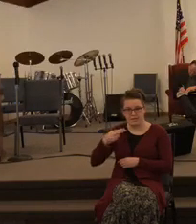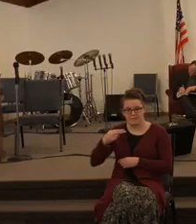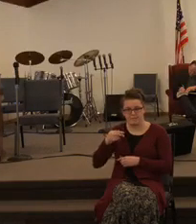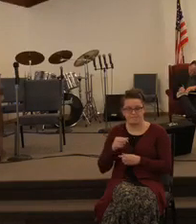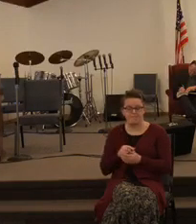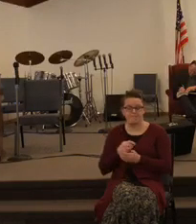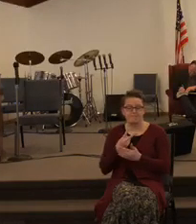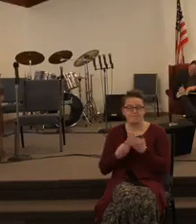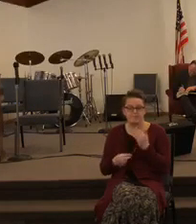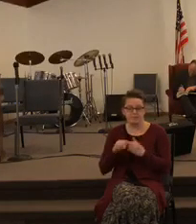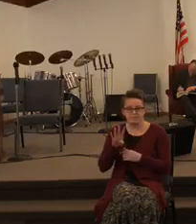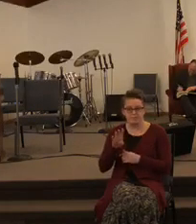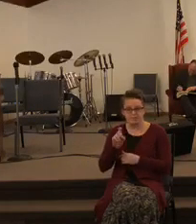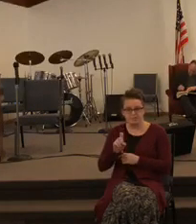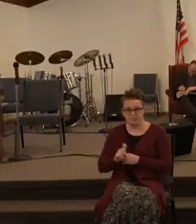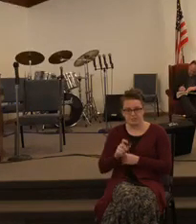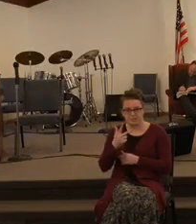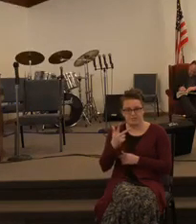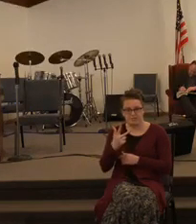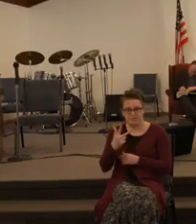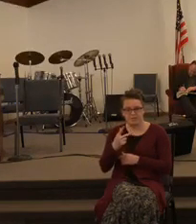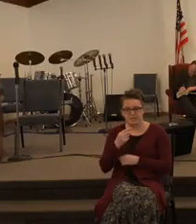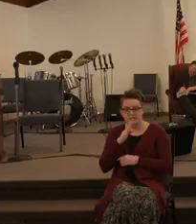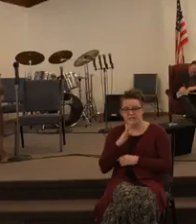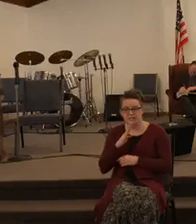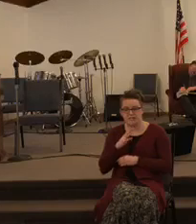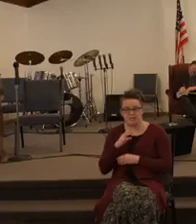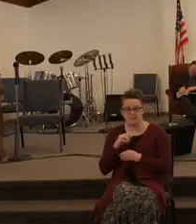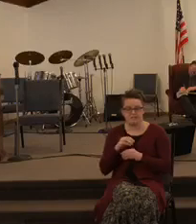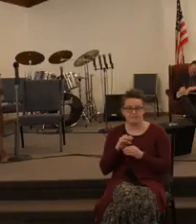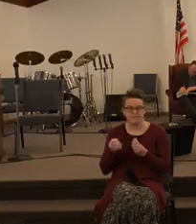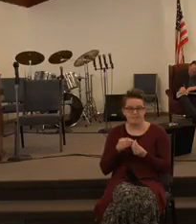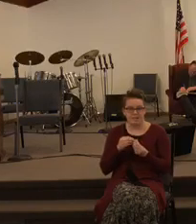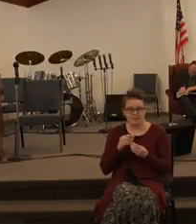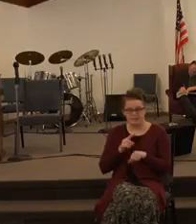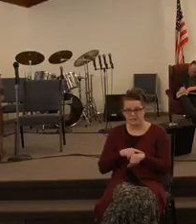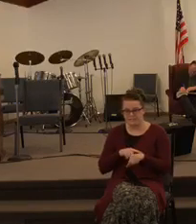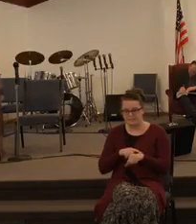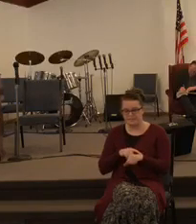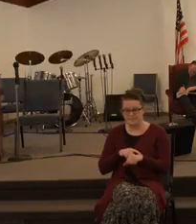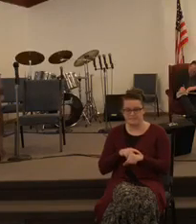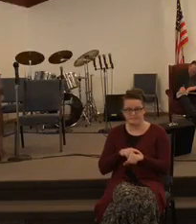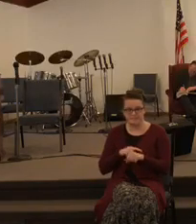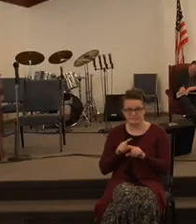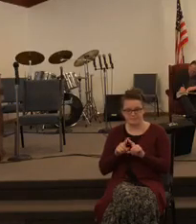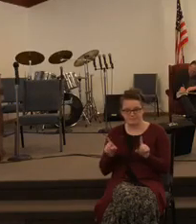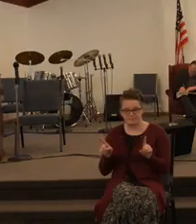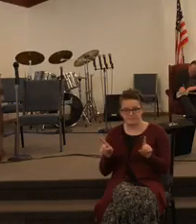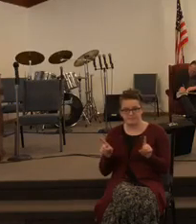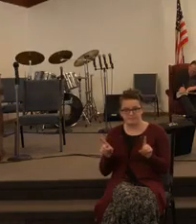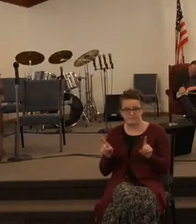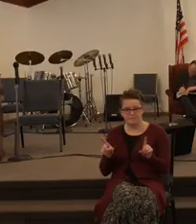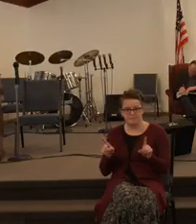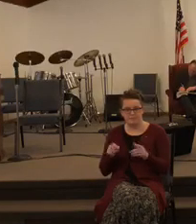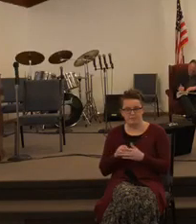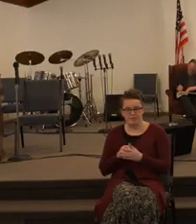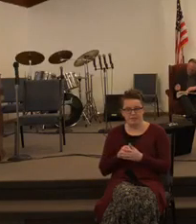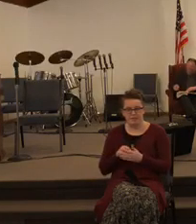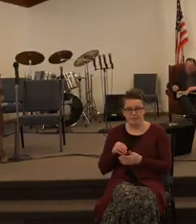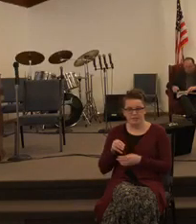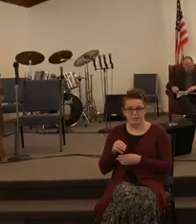that is completely opposite he says that they are going to beat the swords into